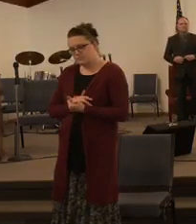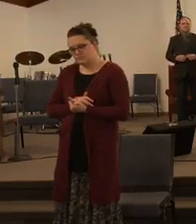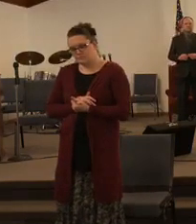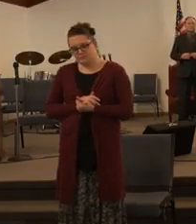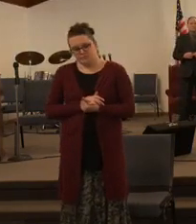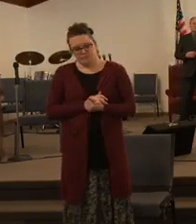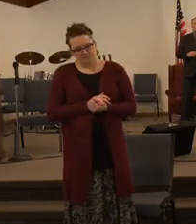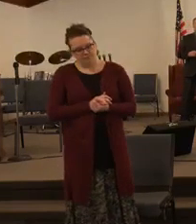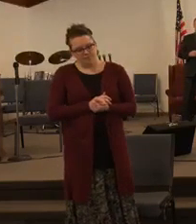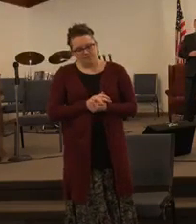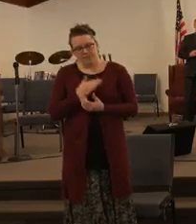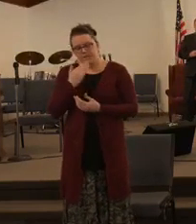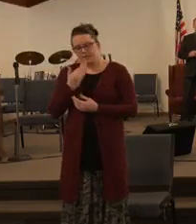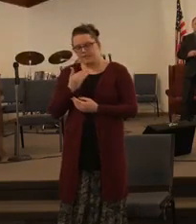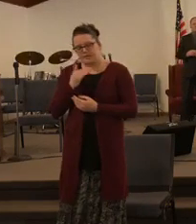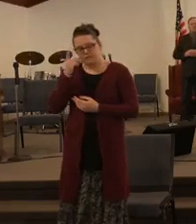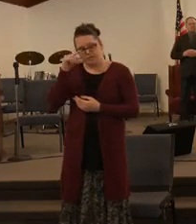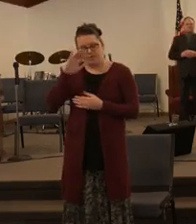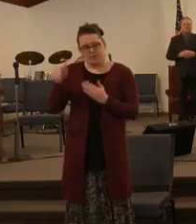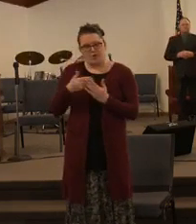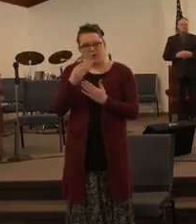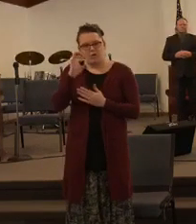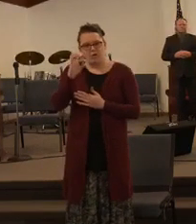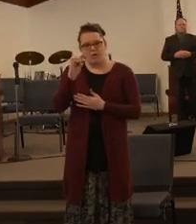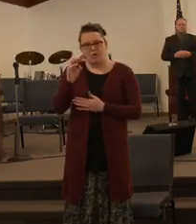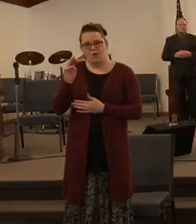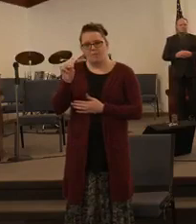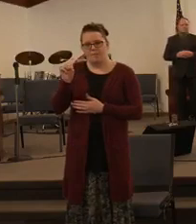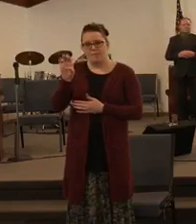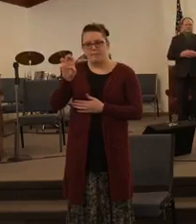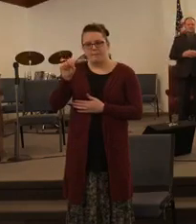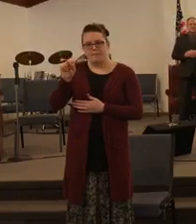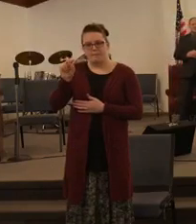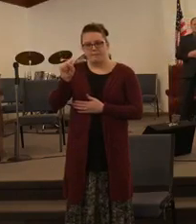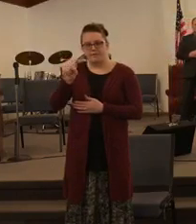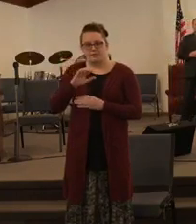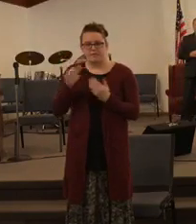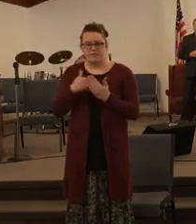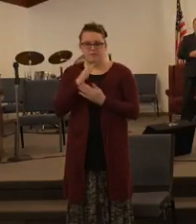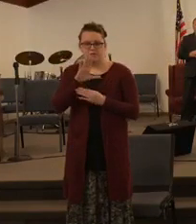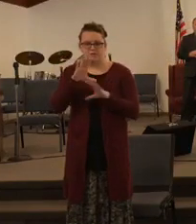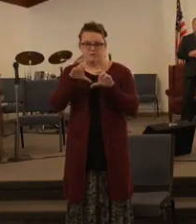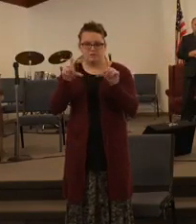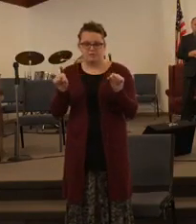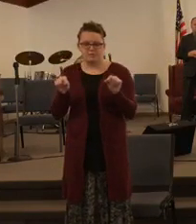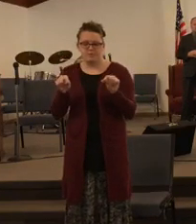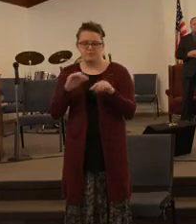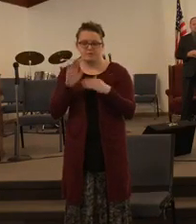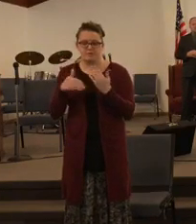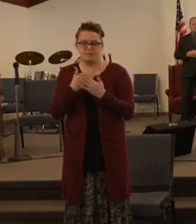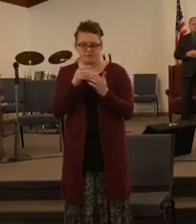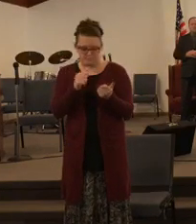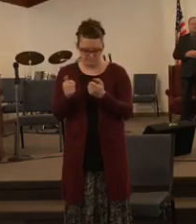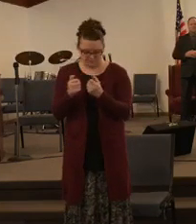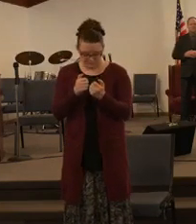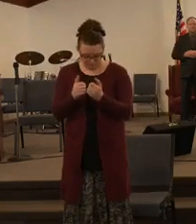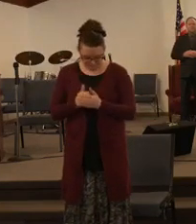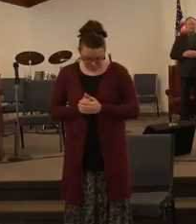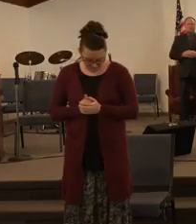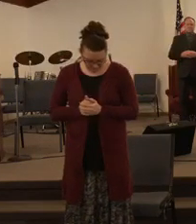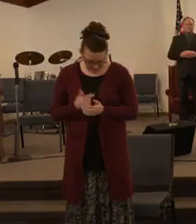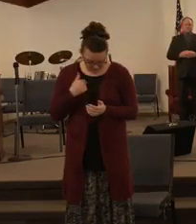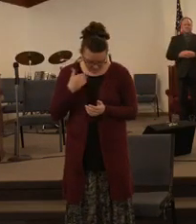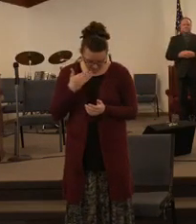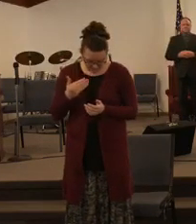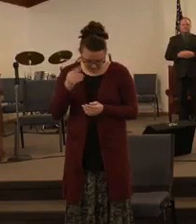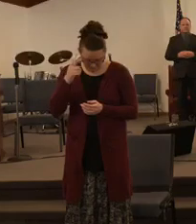appreciate your comments appreciate your cards texts I appreciate it all